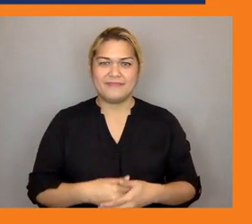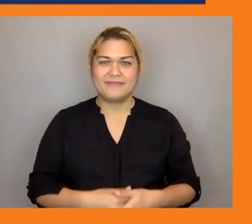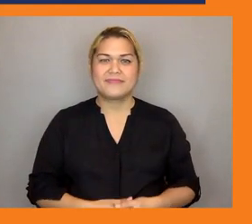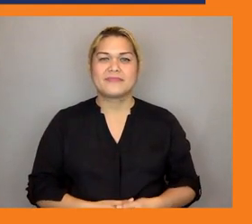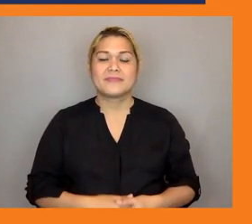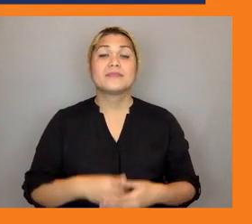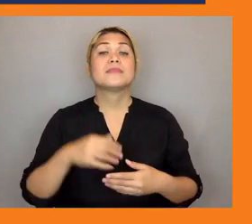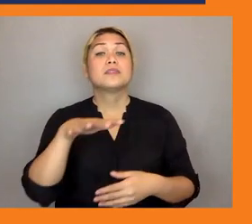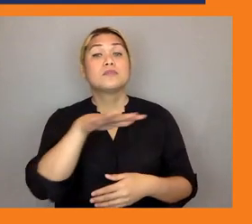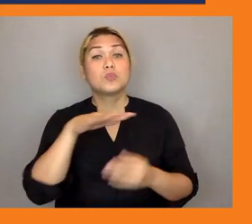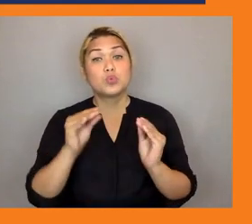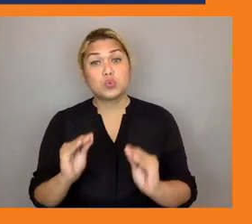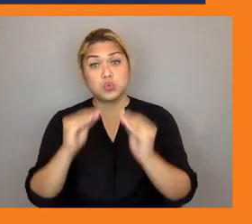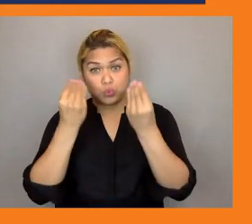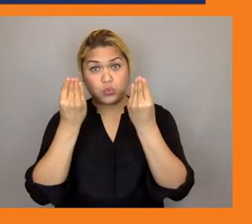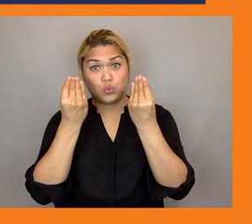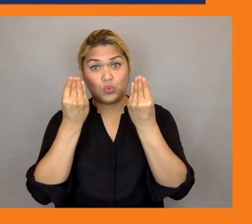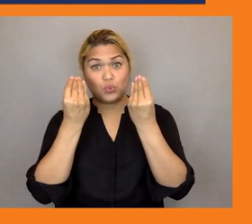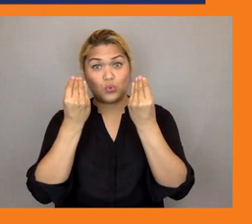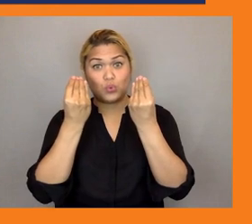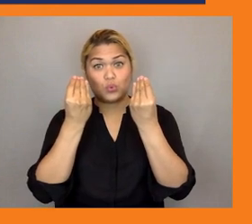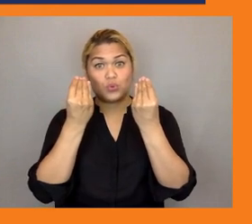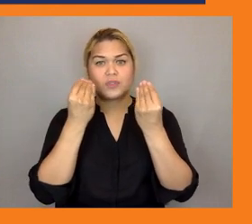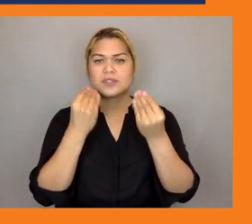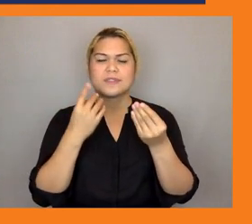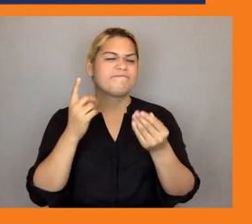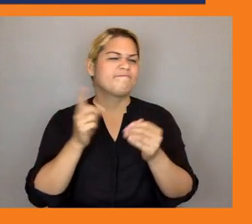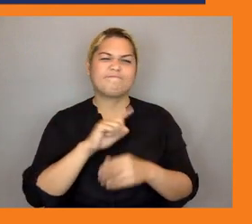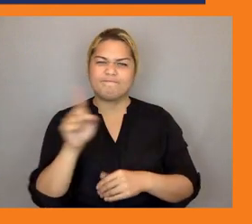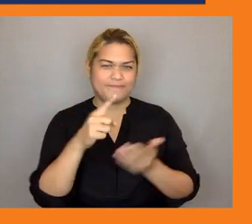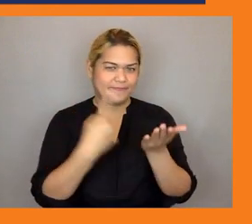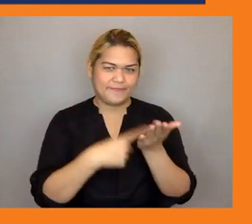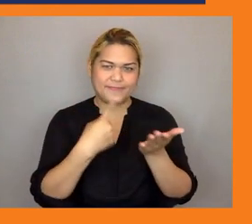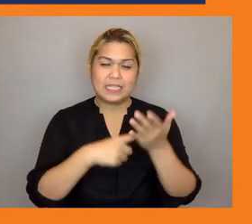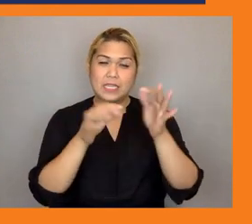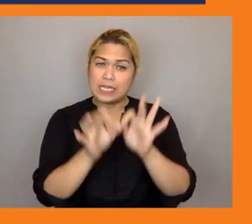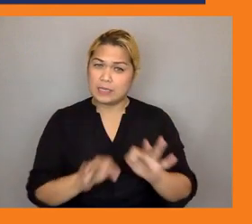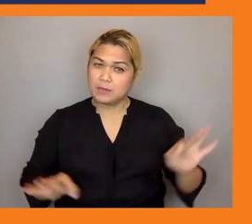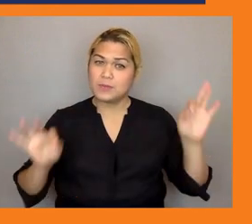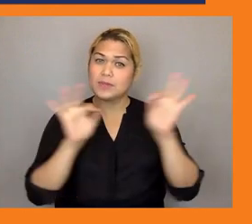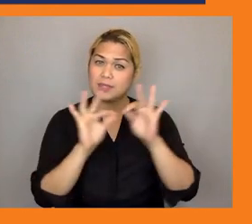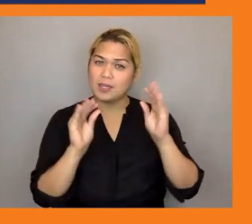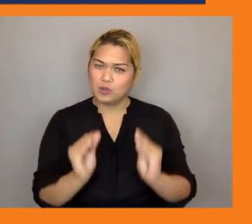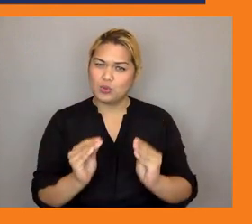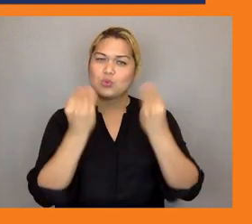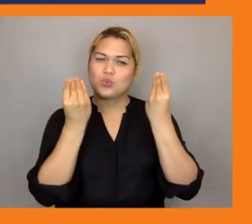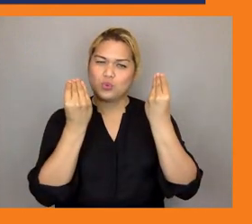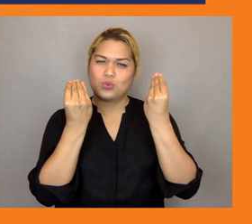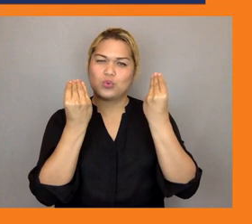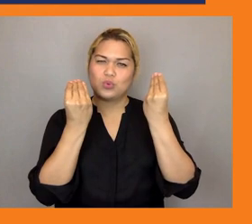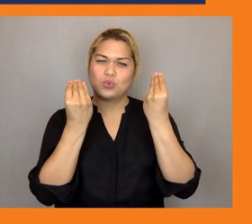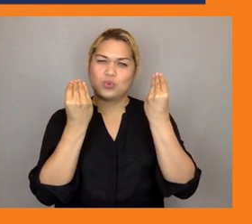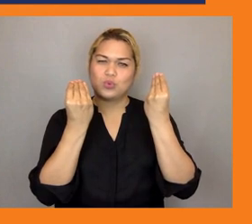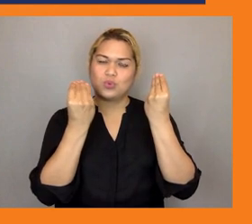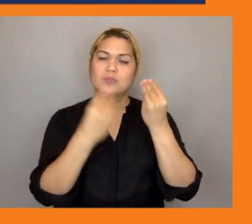you know how you make sure youth have access to the consultation how you balance the fact that they need to be an equal